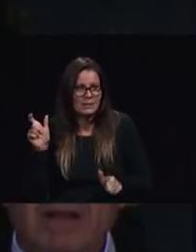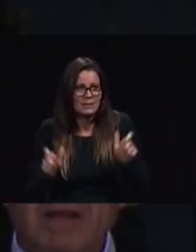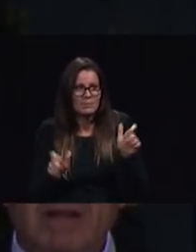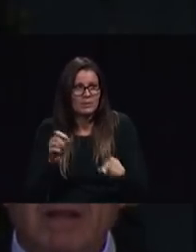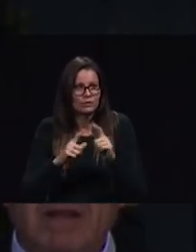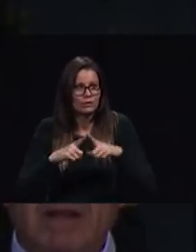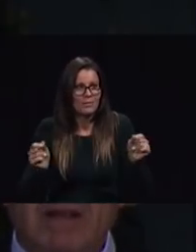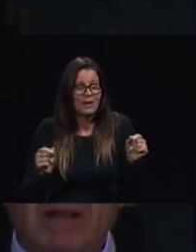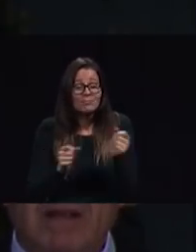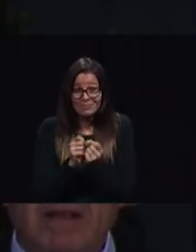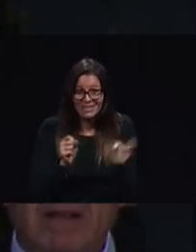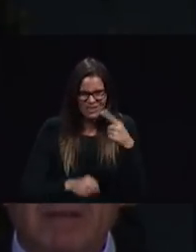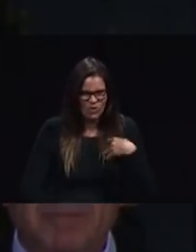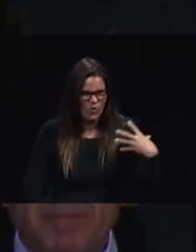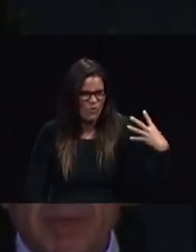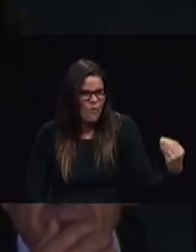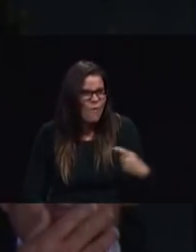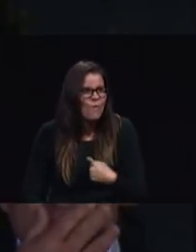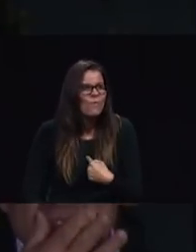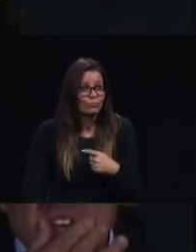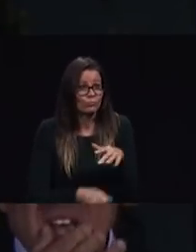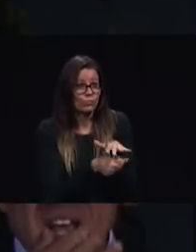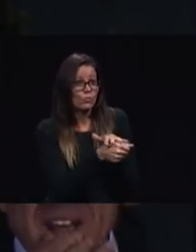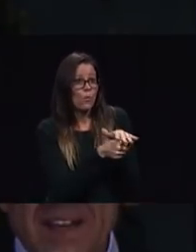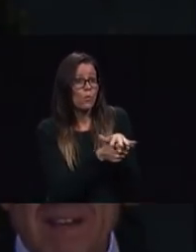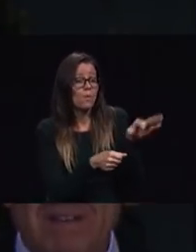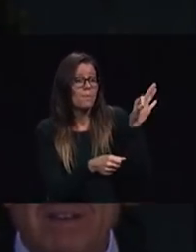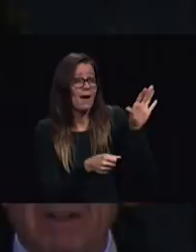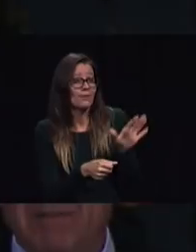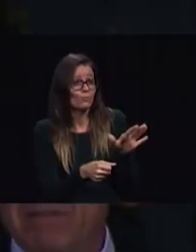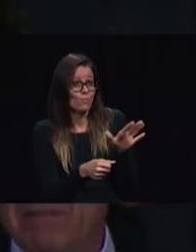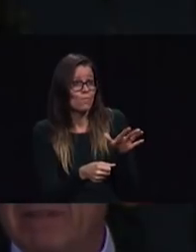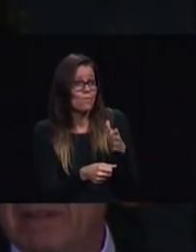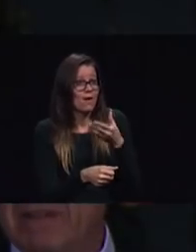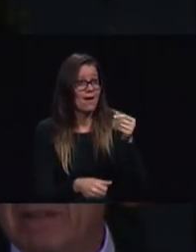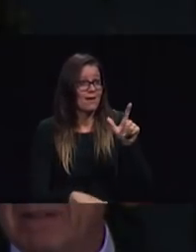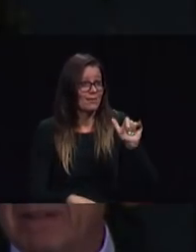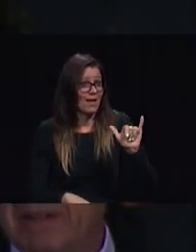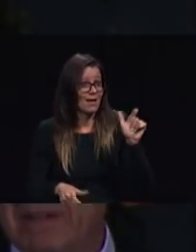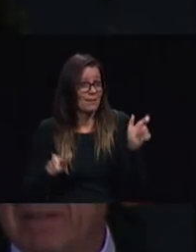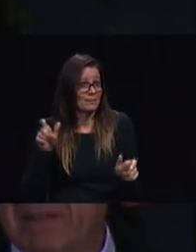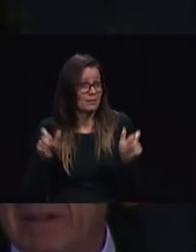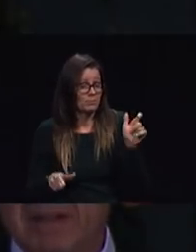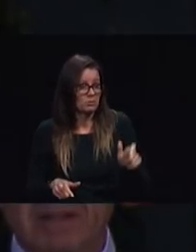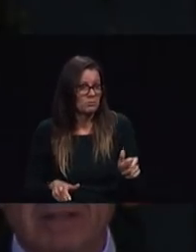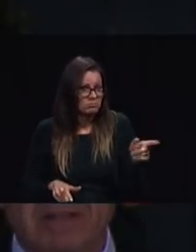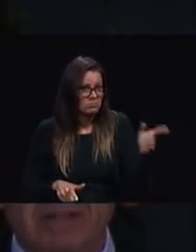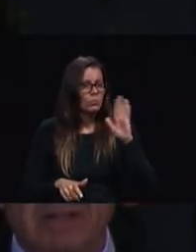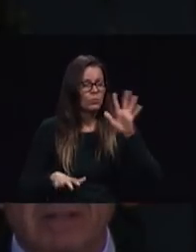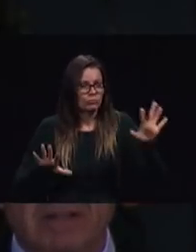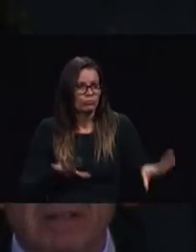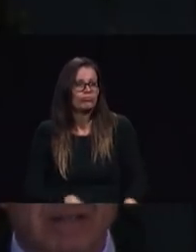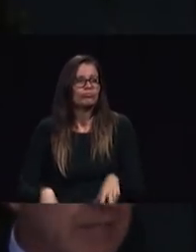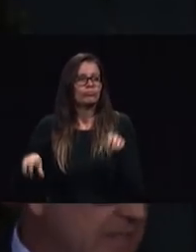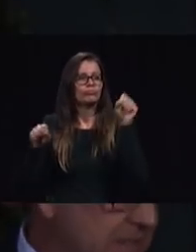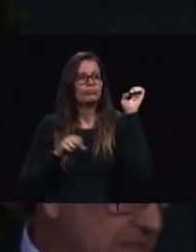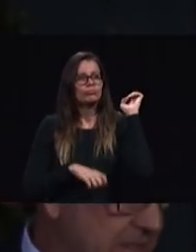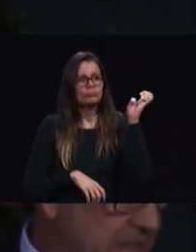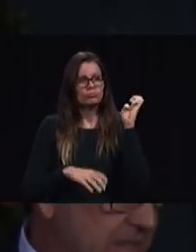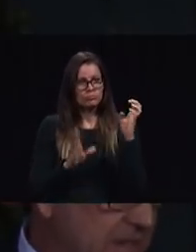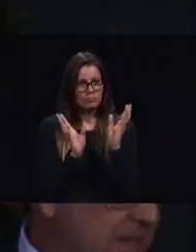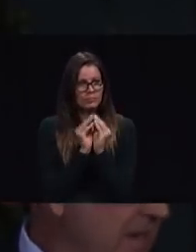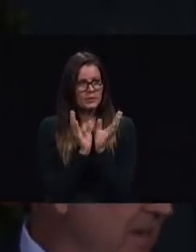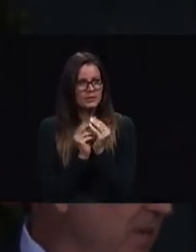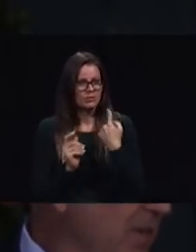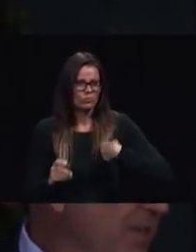primarily local pastors and lay people will be conducting evangelistic meetings we need